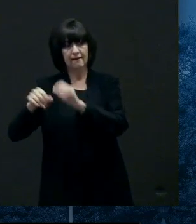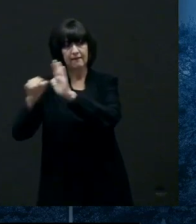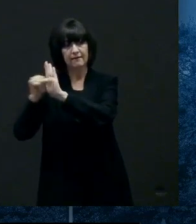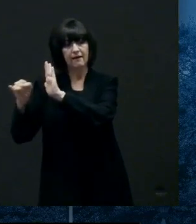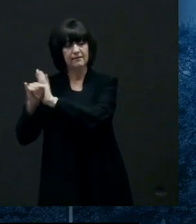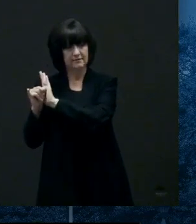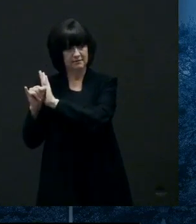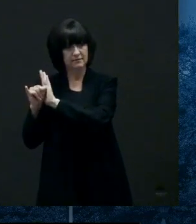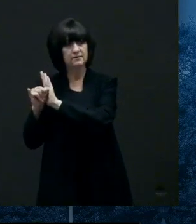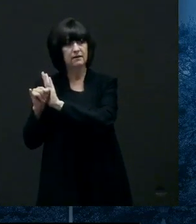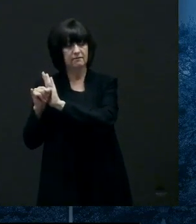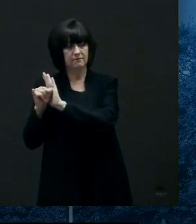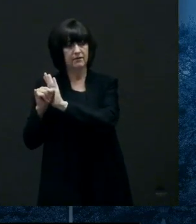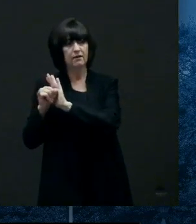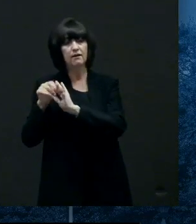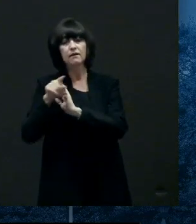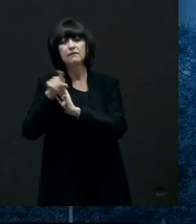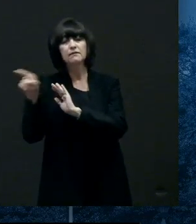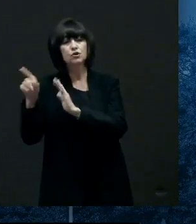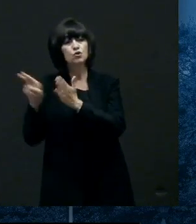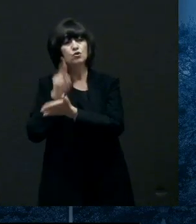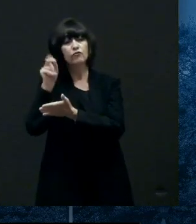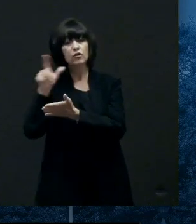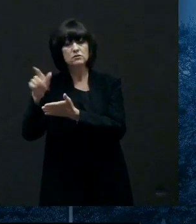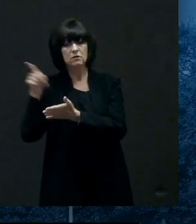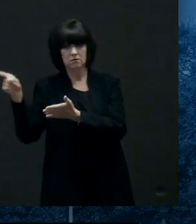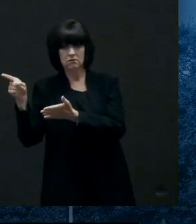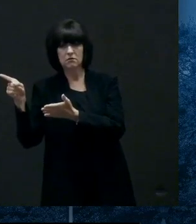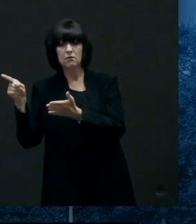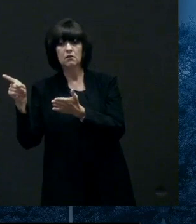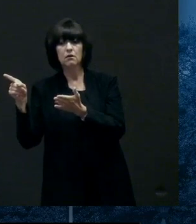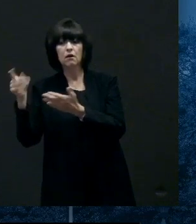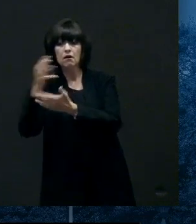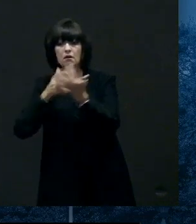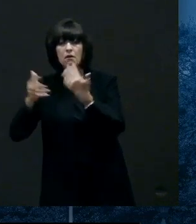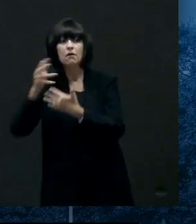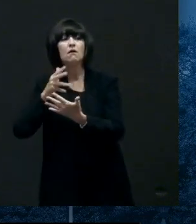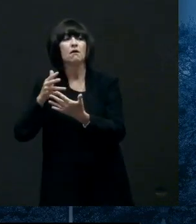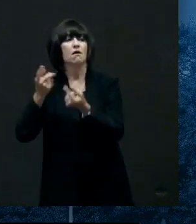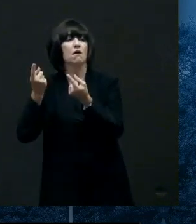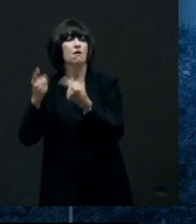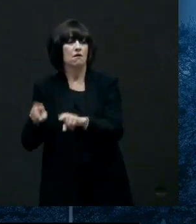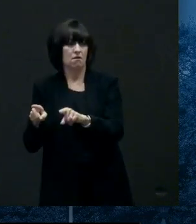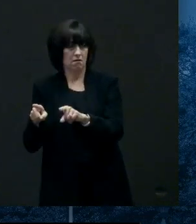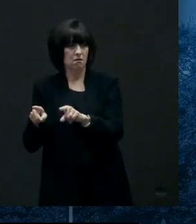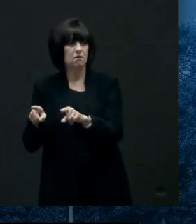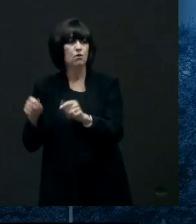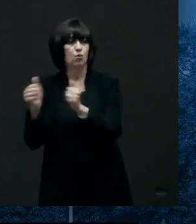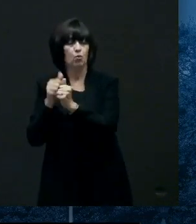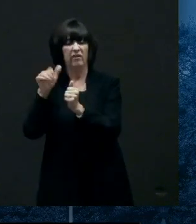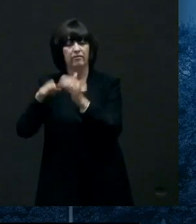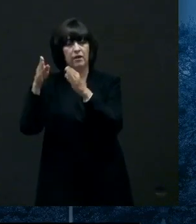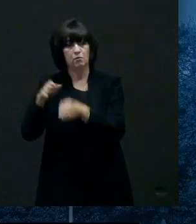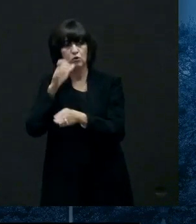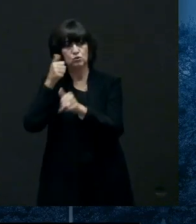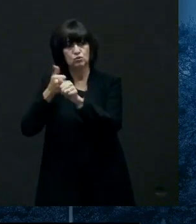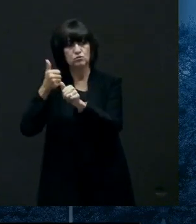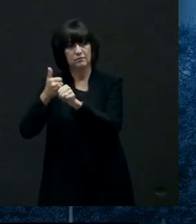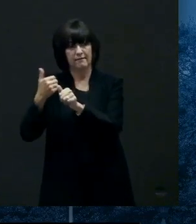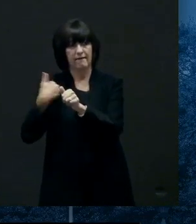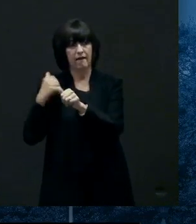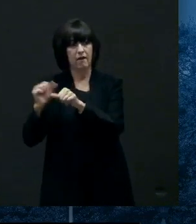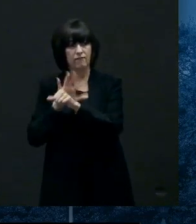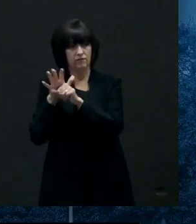uh come in contact with somebody who tests positive um but as of now there is no plans to have like a running list of